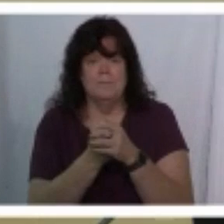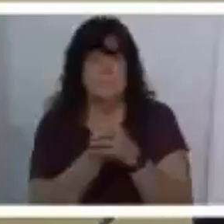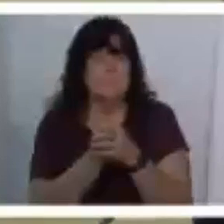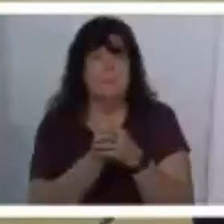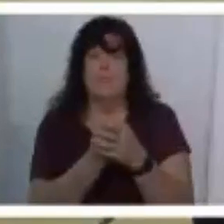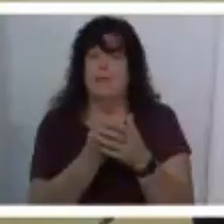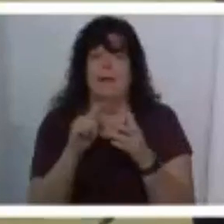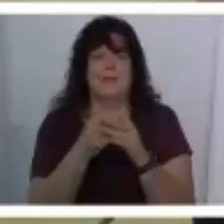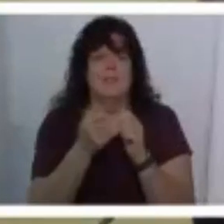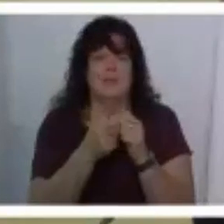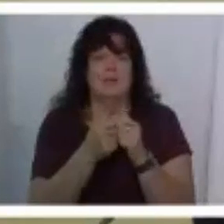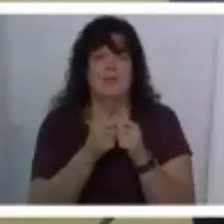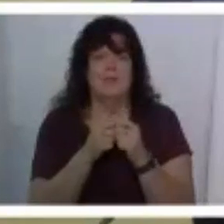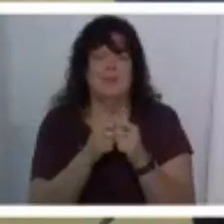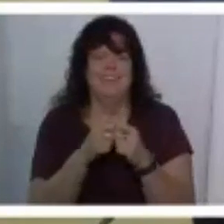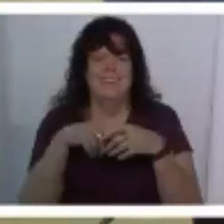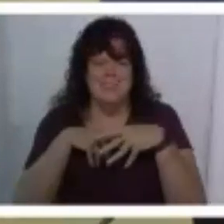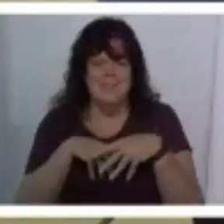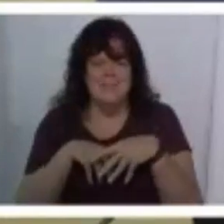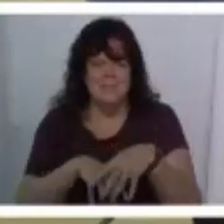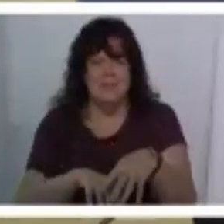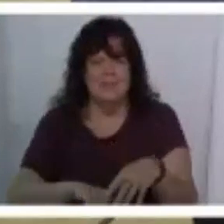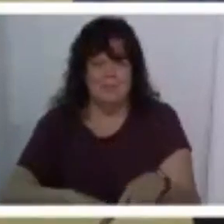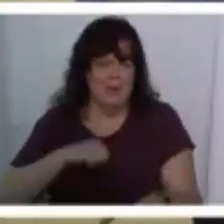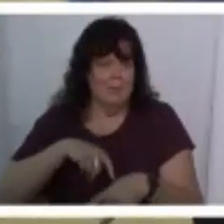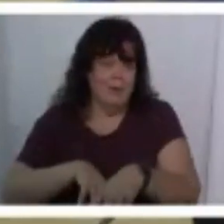i started with the pride parade i mean